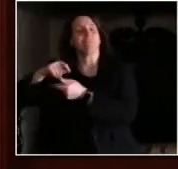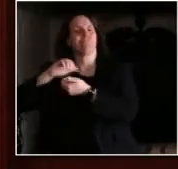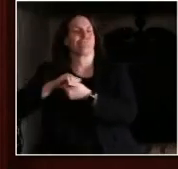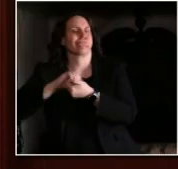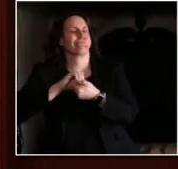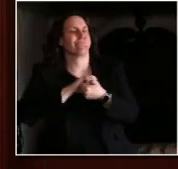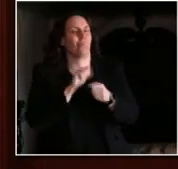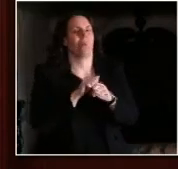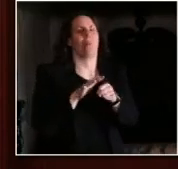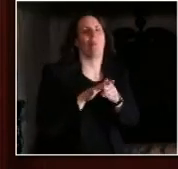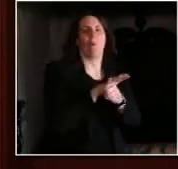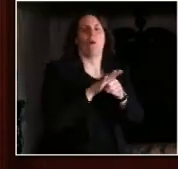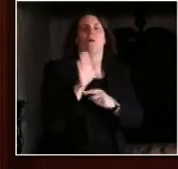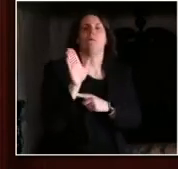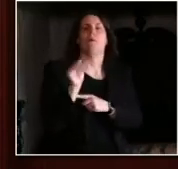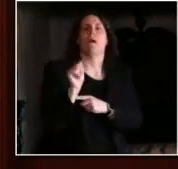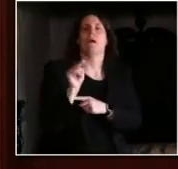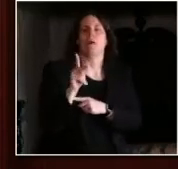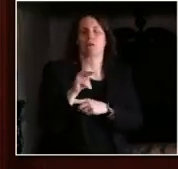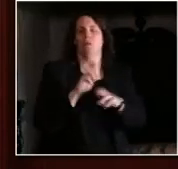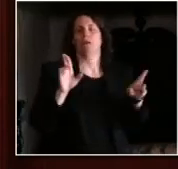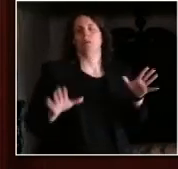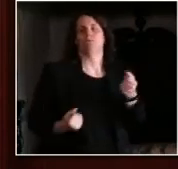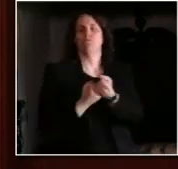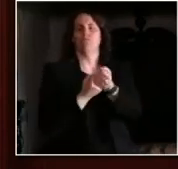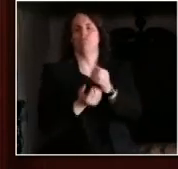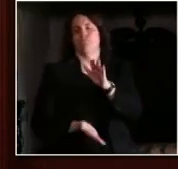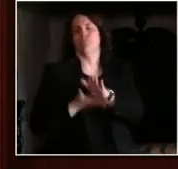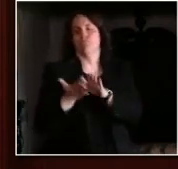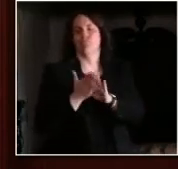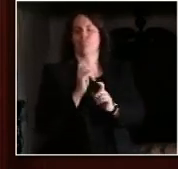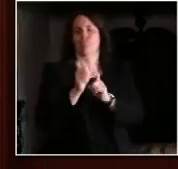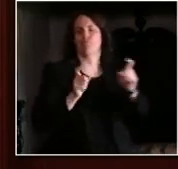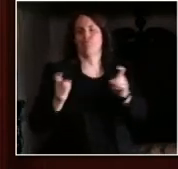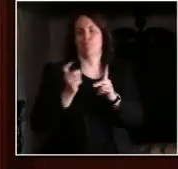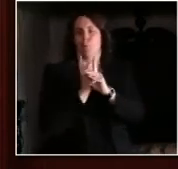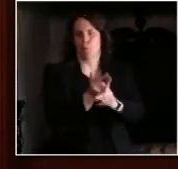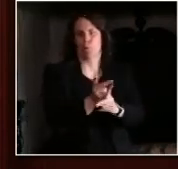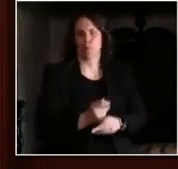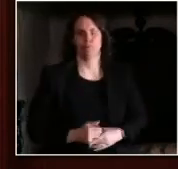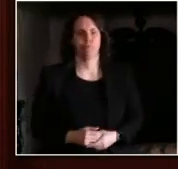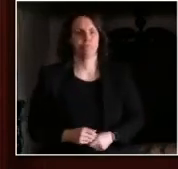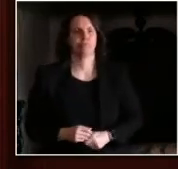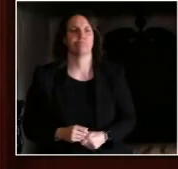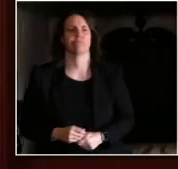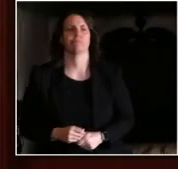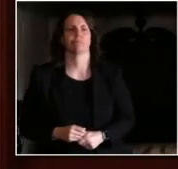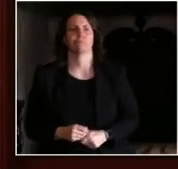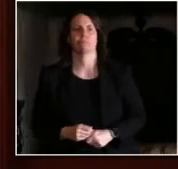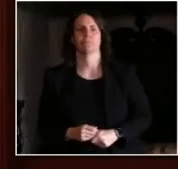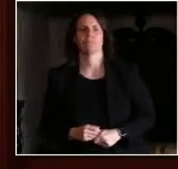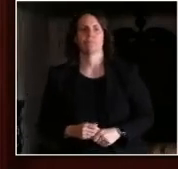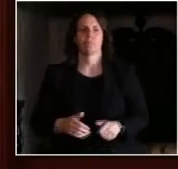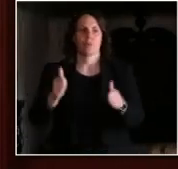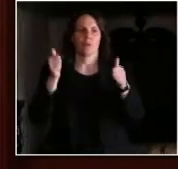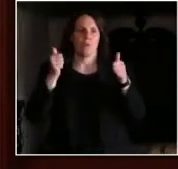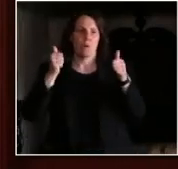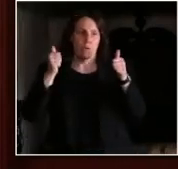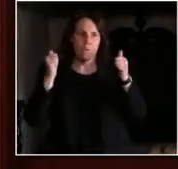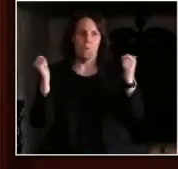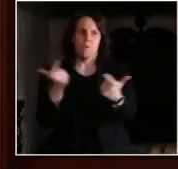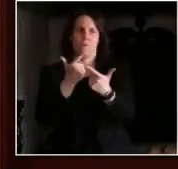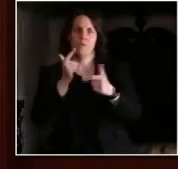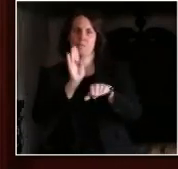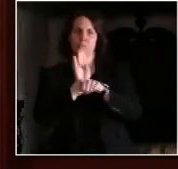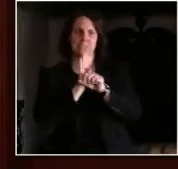understand where they fall in the safer-at-home order. And I want to say that businesses have all wanted to do the right thing. They want to make the right